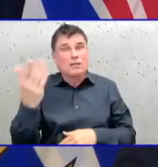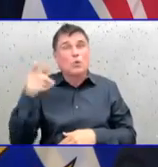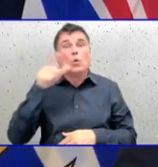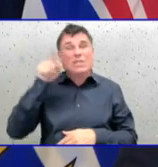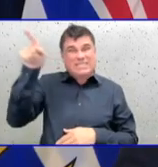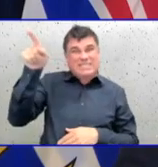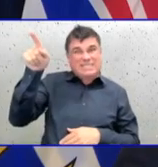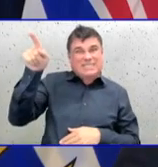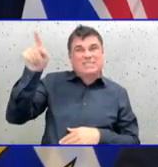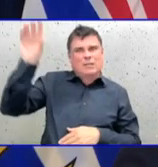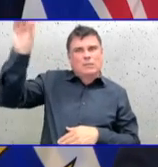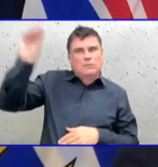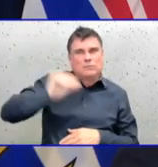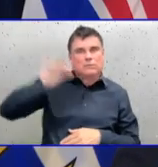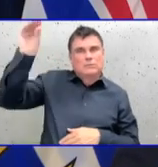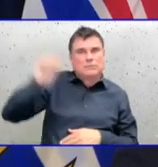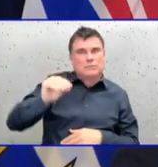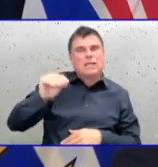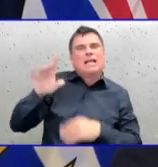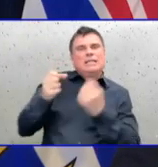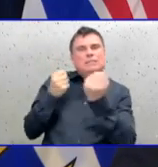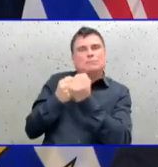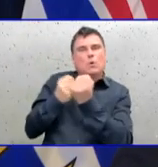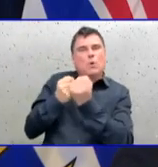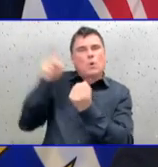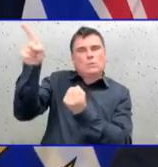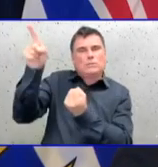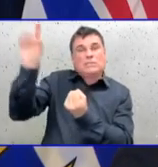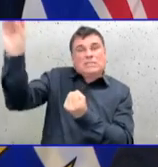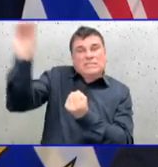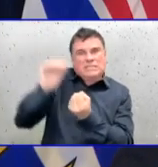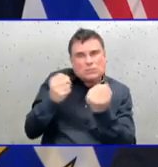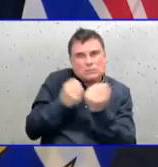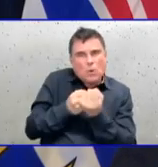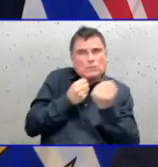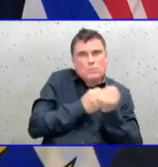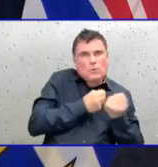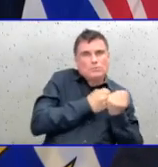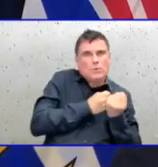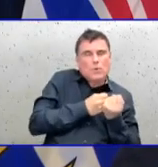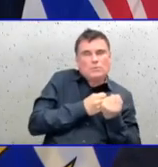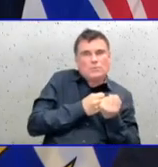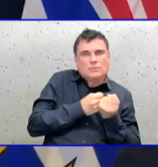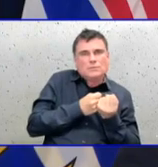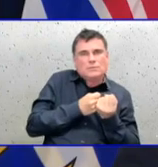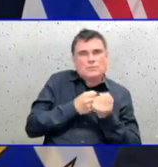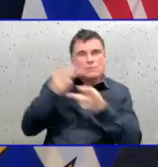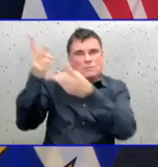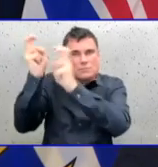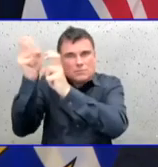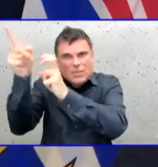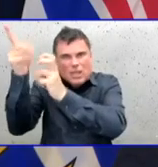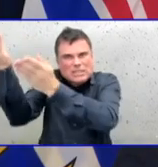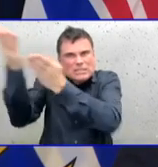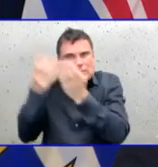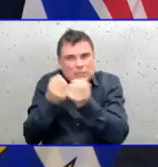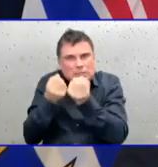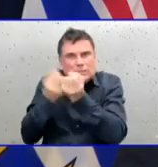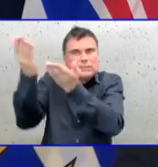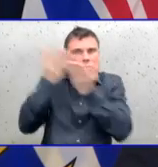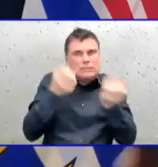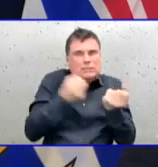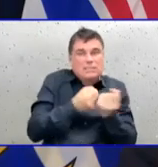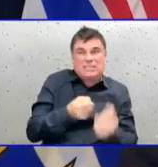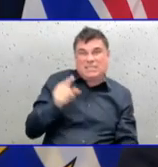And, of course, people who are facing serious health difficulties far from home.